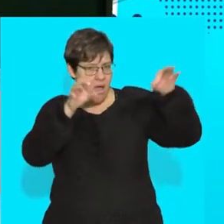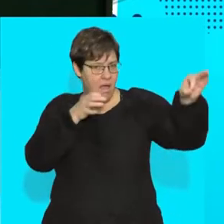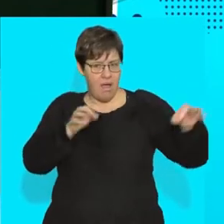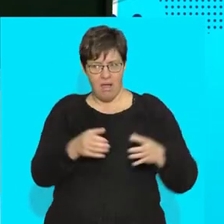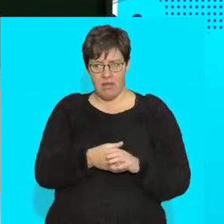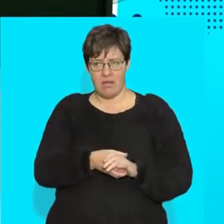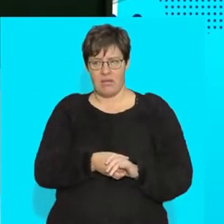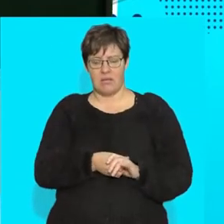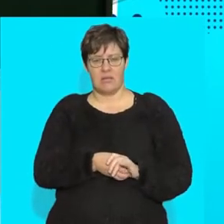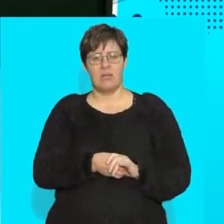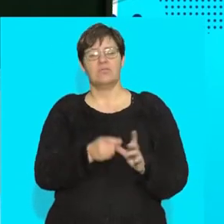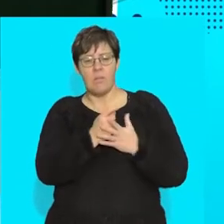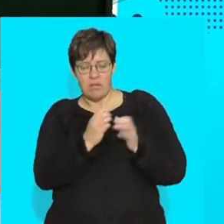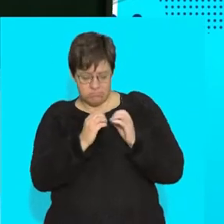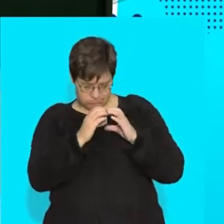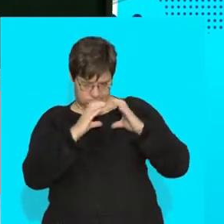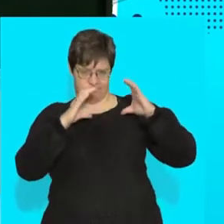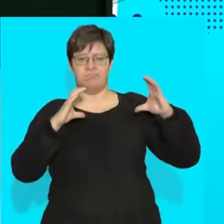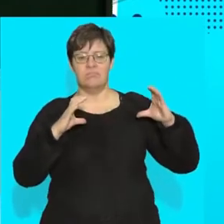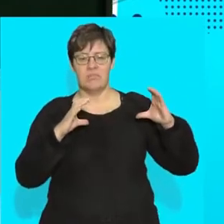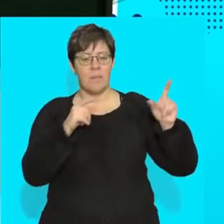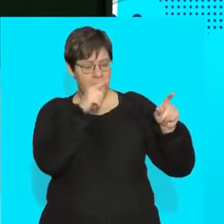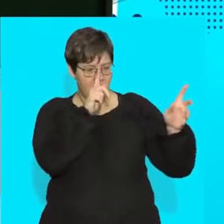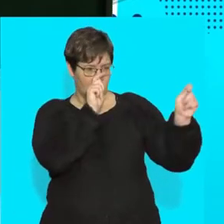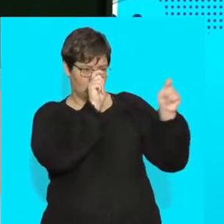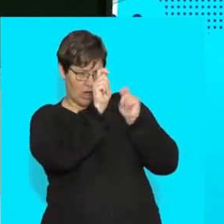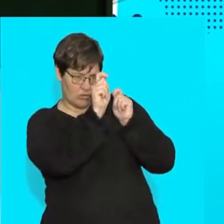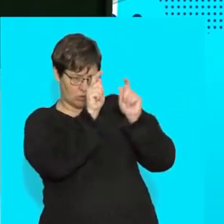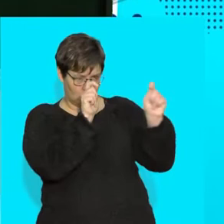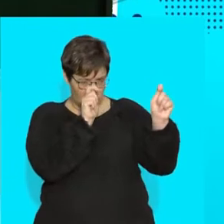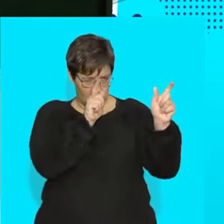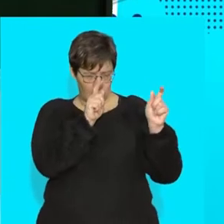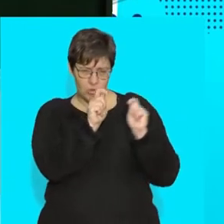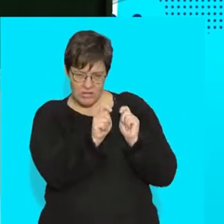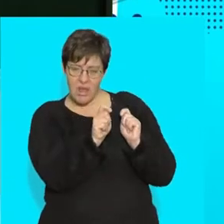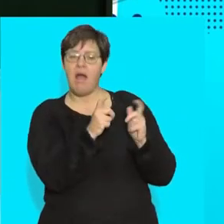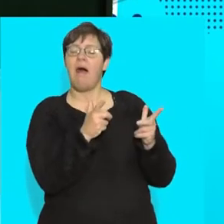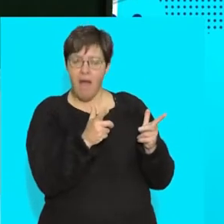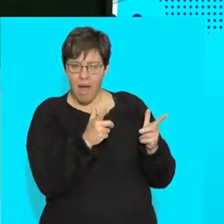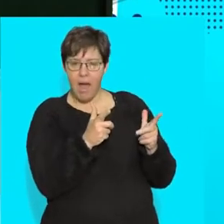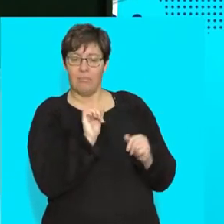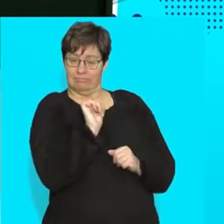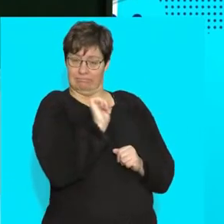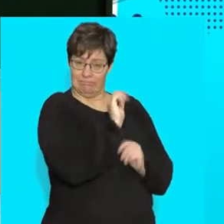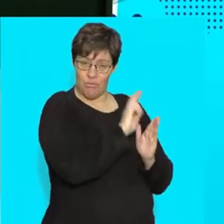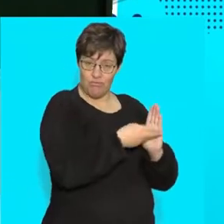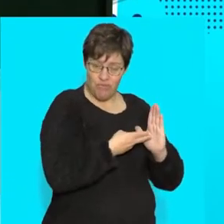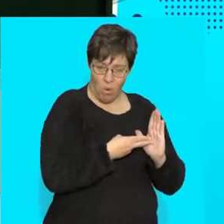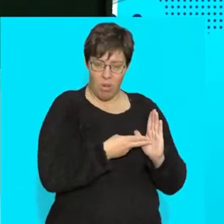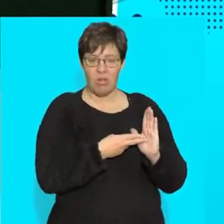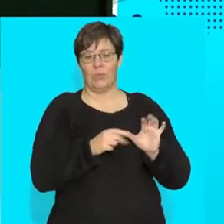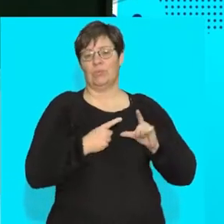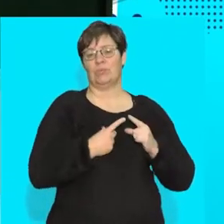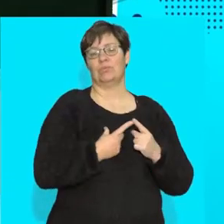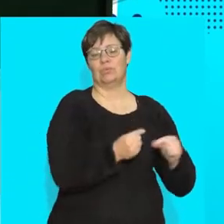what we need to do. We need to pimp the cell up. We need to change it. We need tweak it to perform its particular